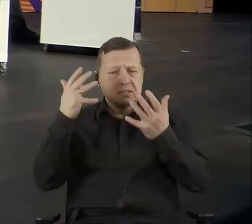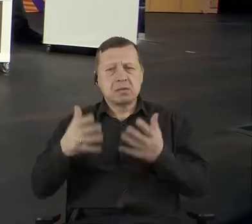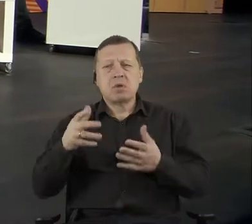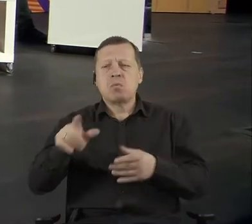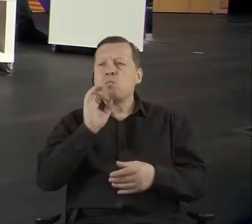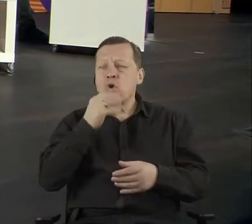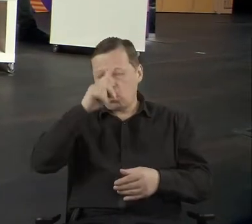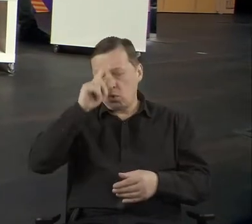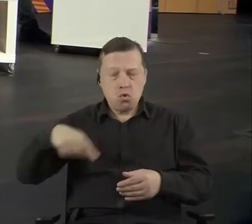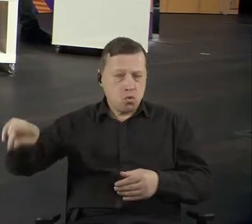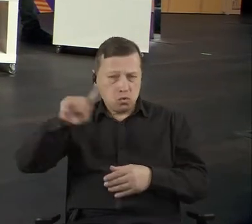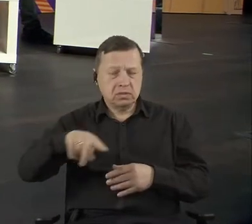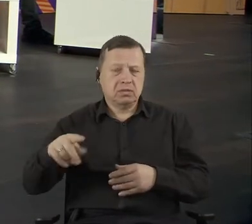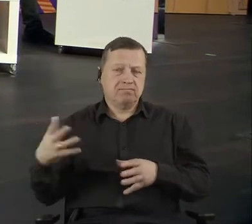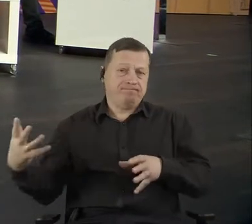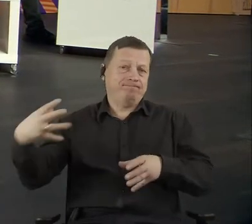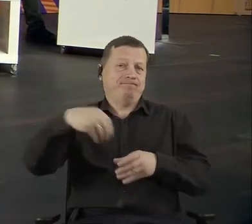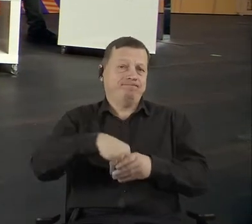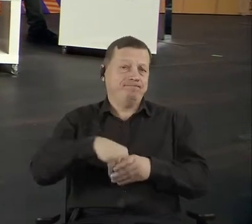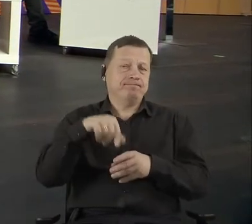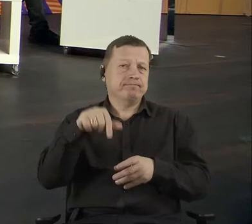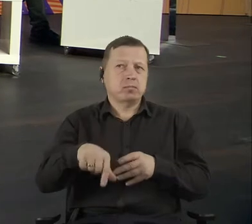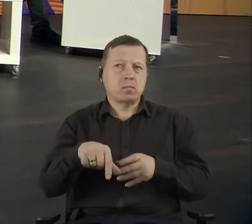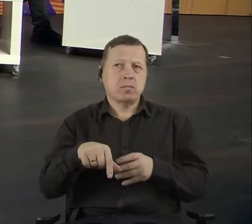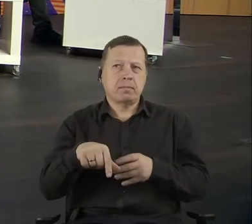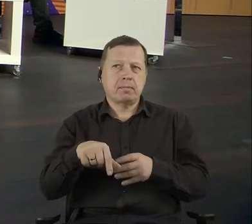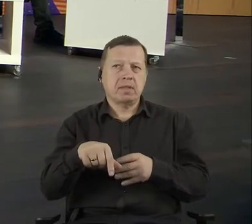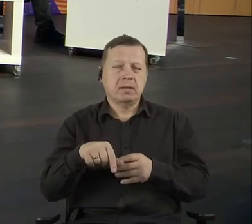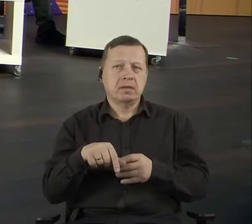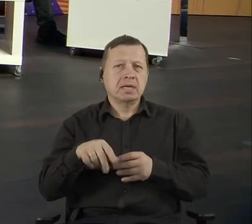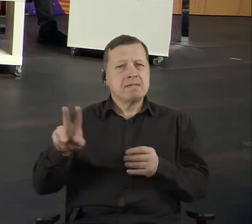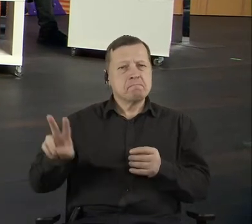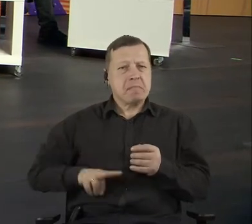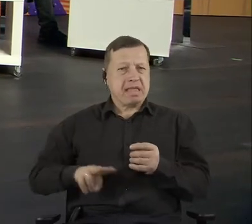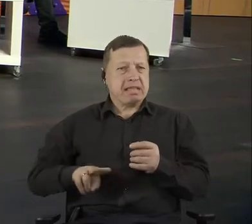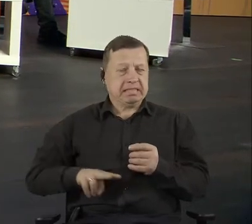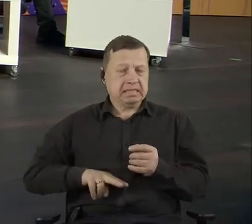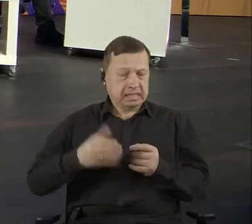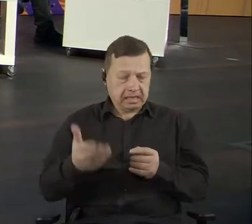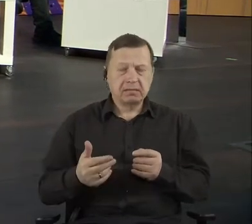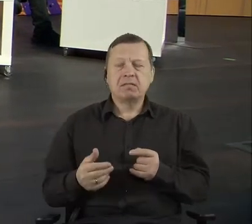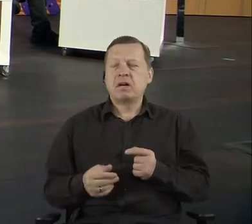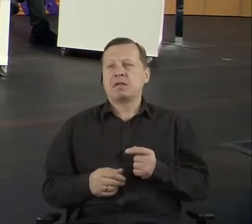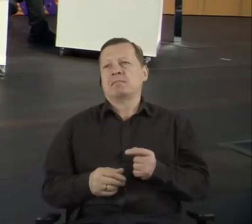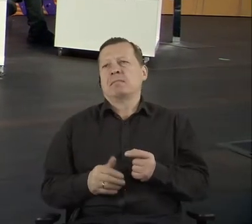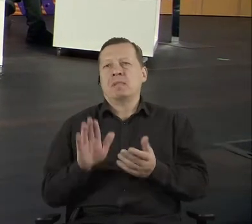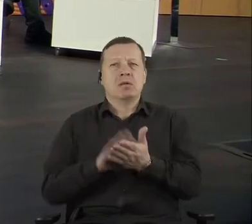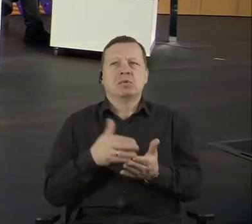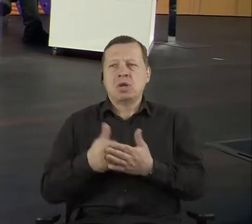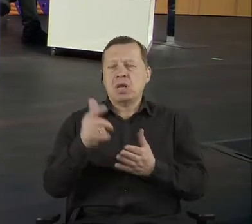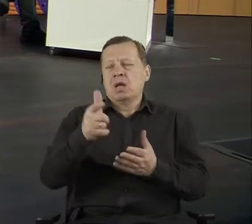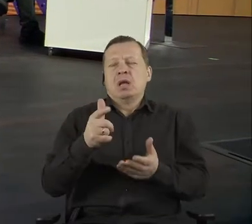those were people coming to the ministry of economic development for the department of procurement. But at the same time,